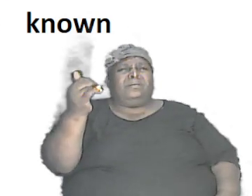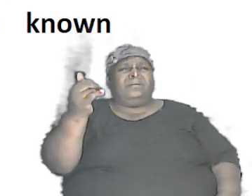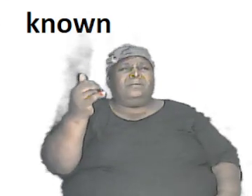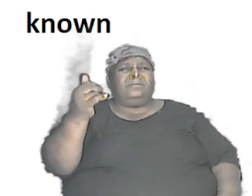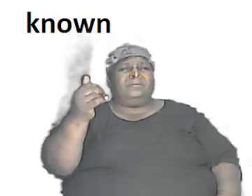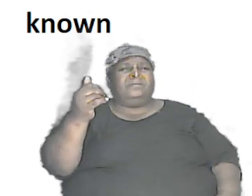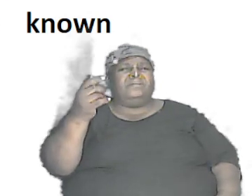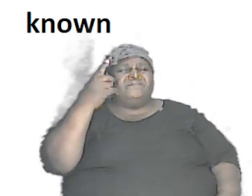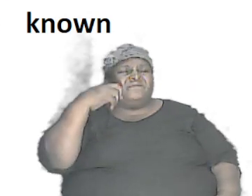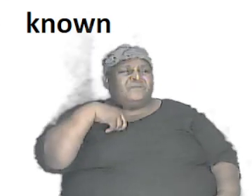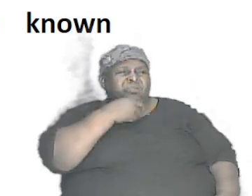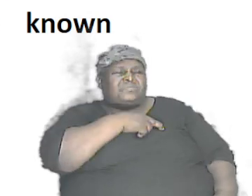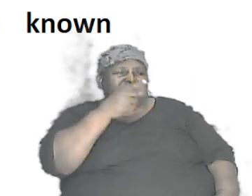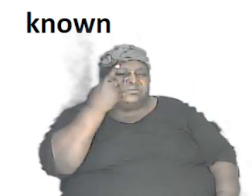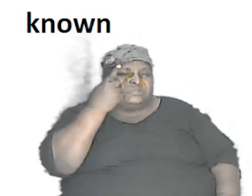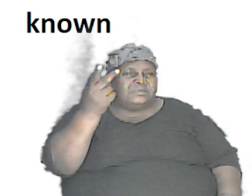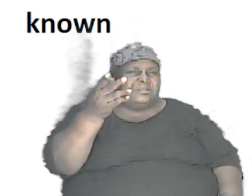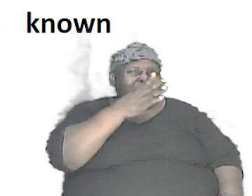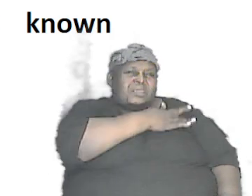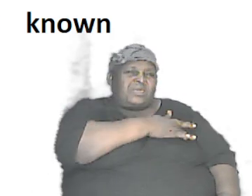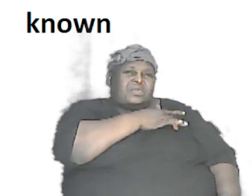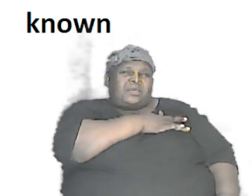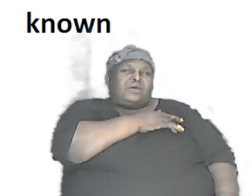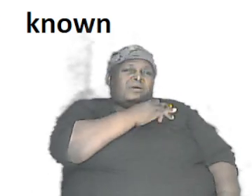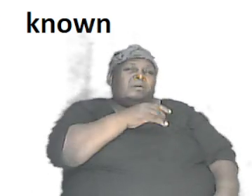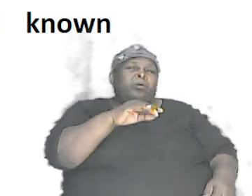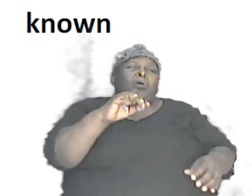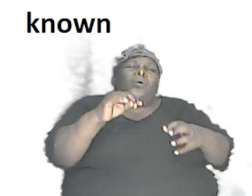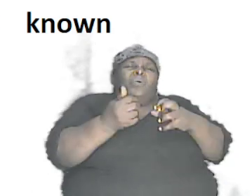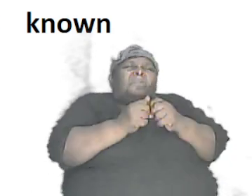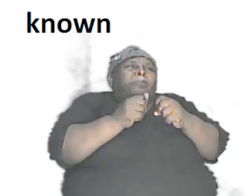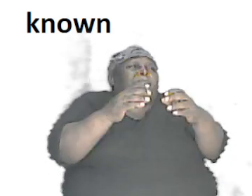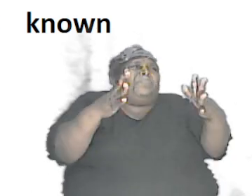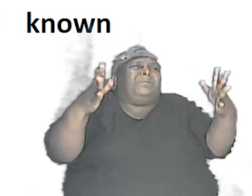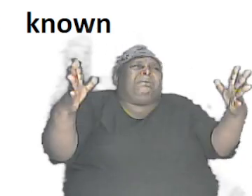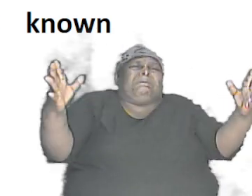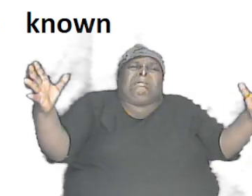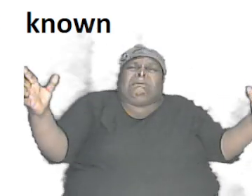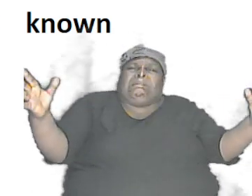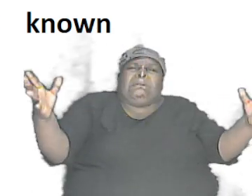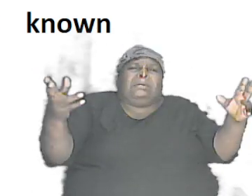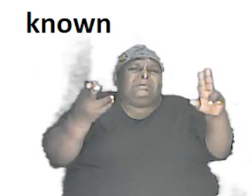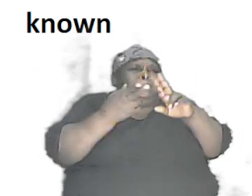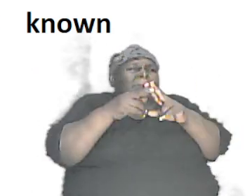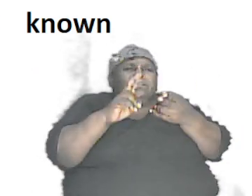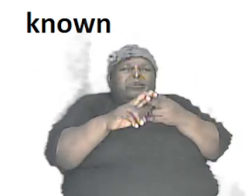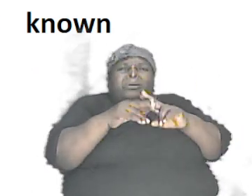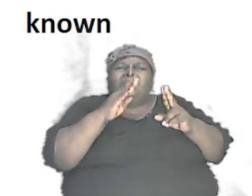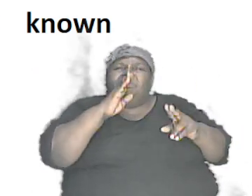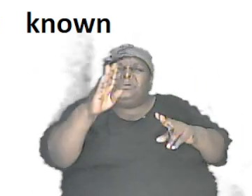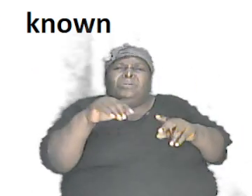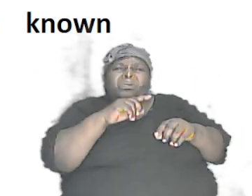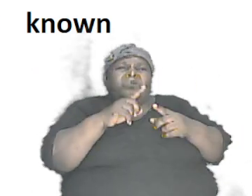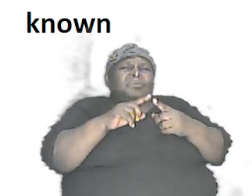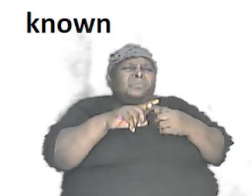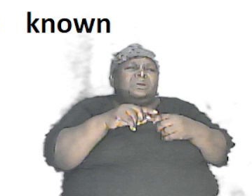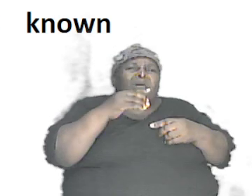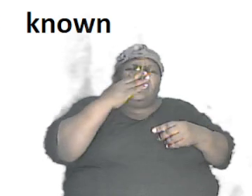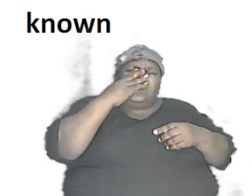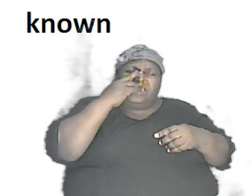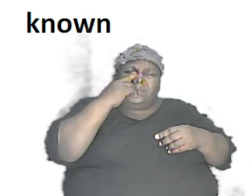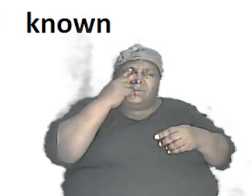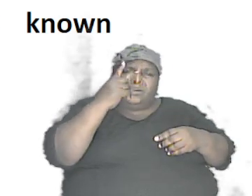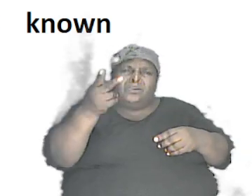for us to see and to appreciate how vast the number is going to be when we look at the amount of